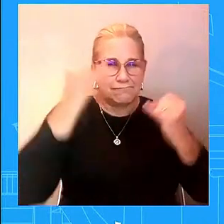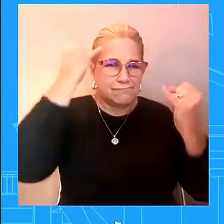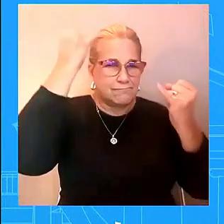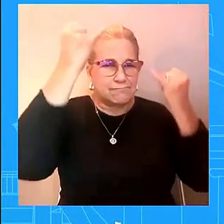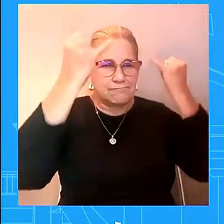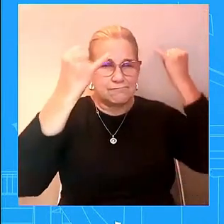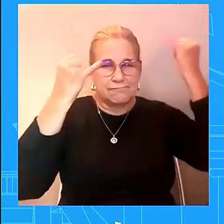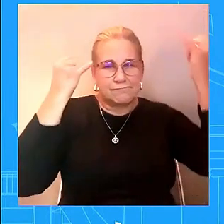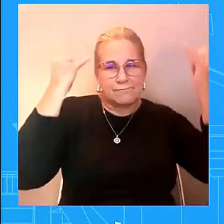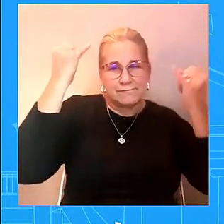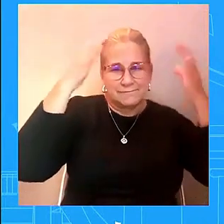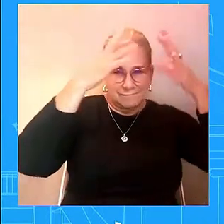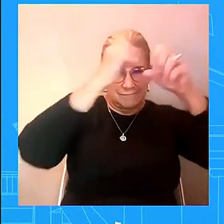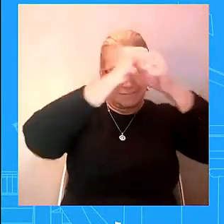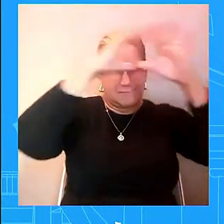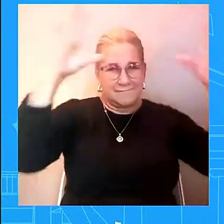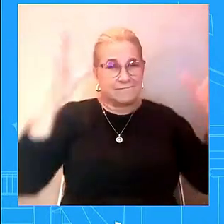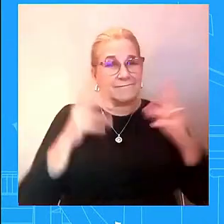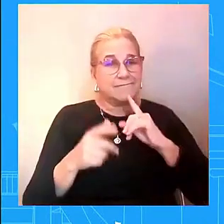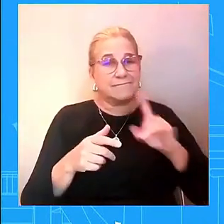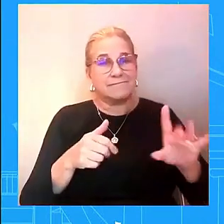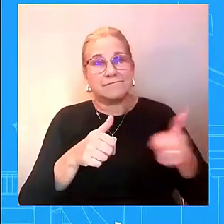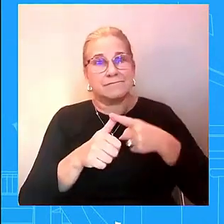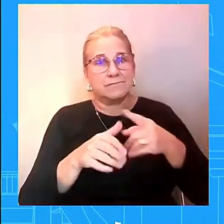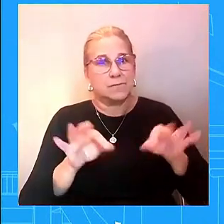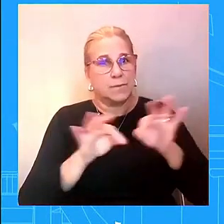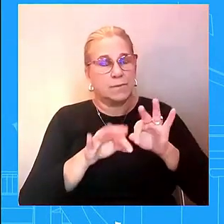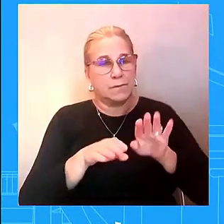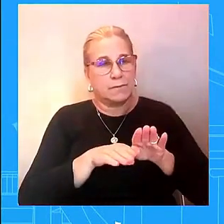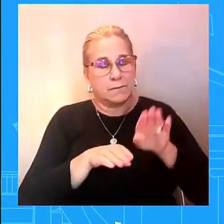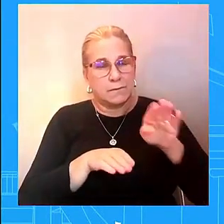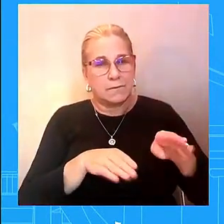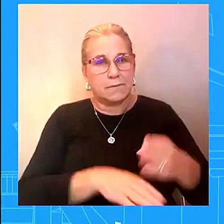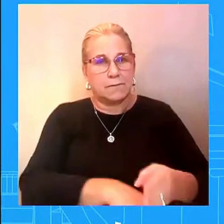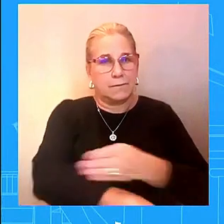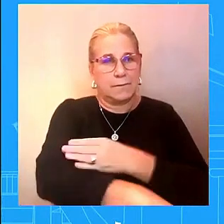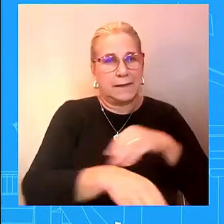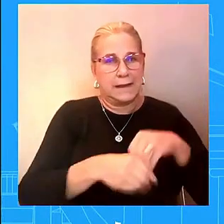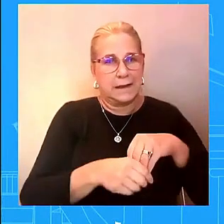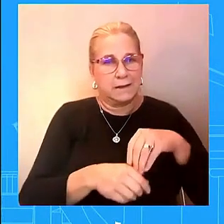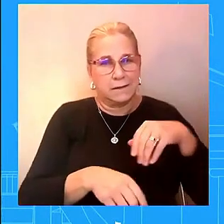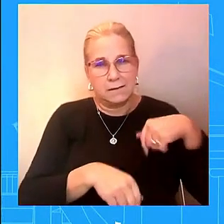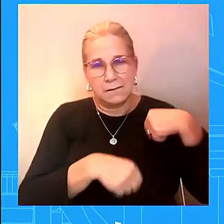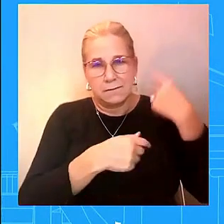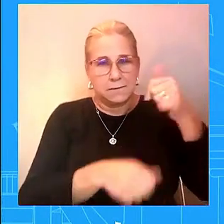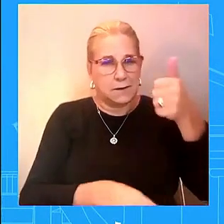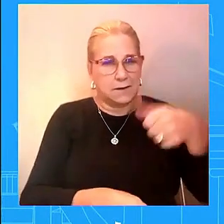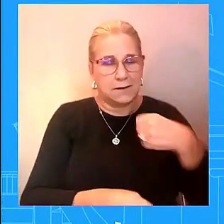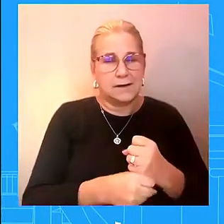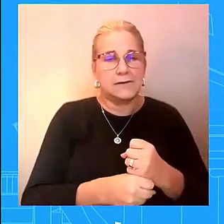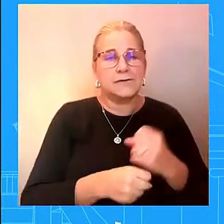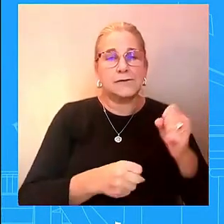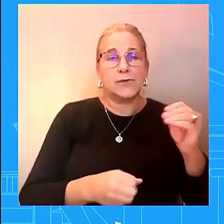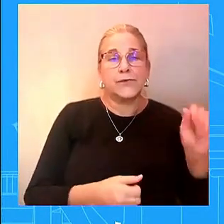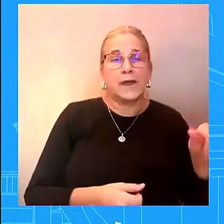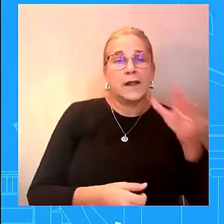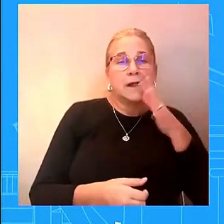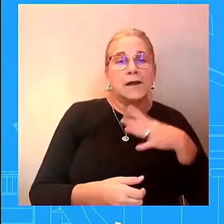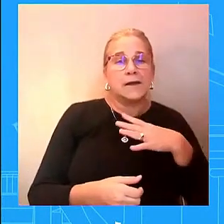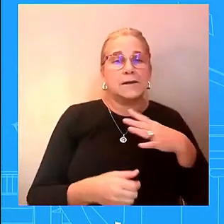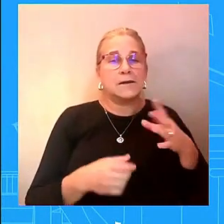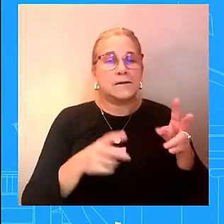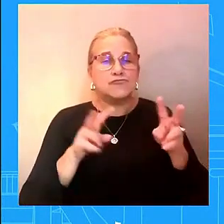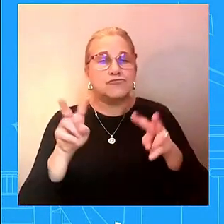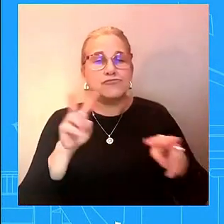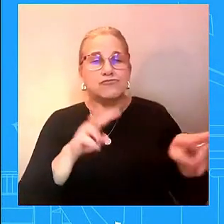flexible versatile and dynamic tools of learning to the tour created more pathways in the